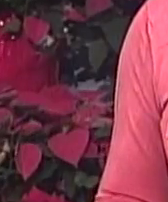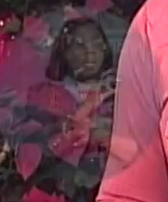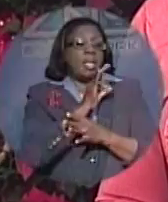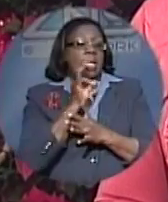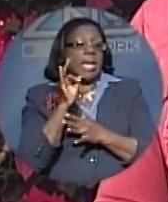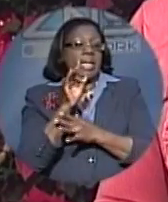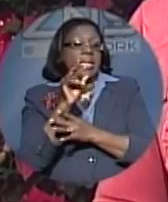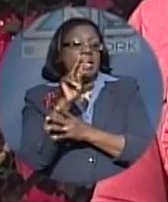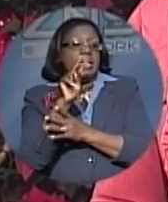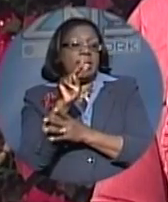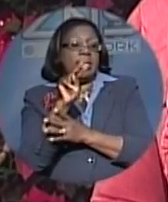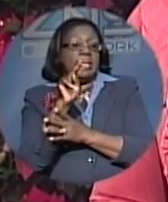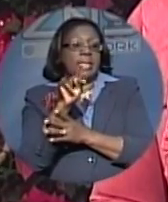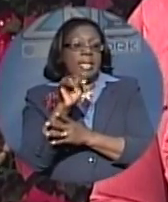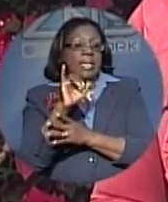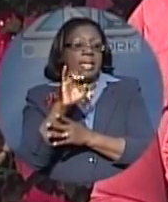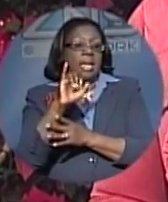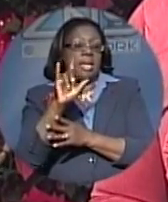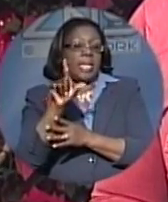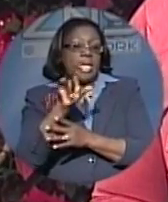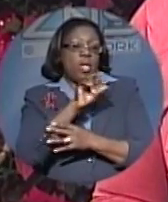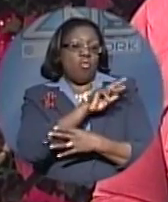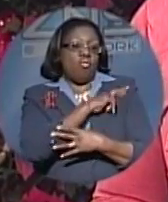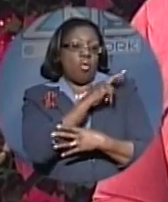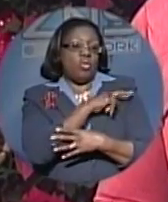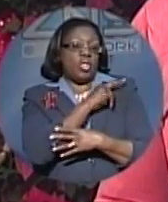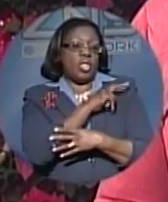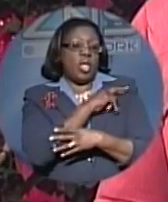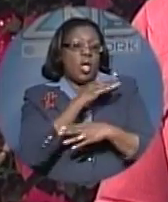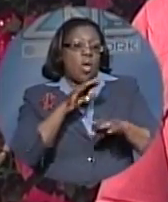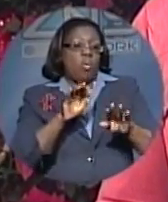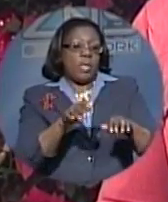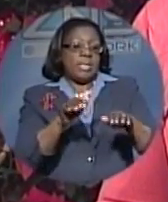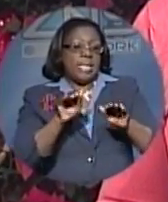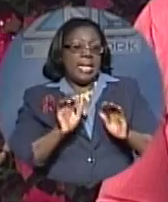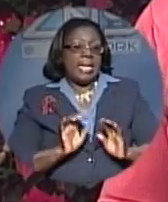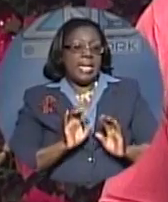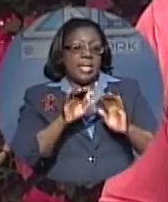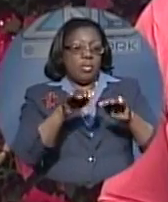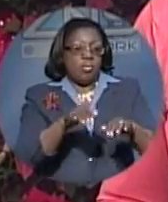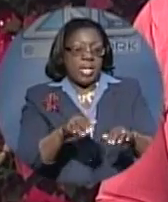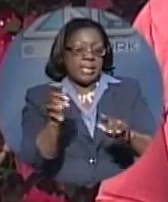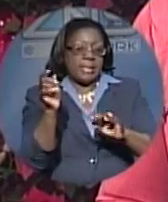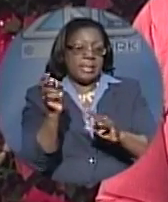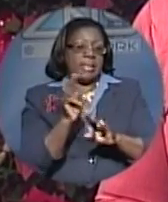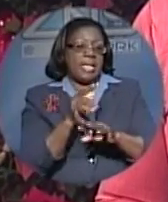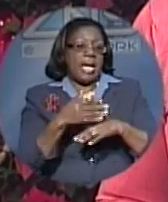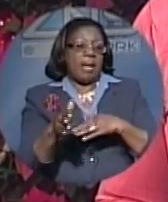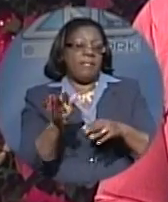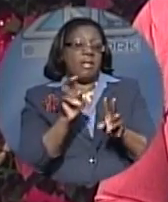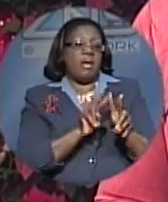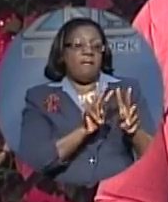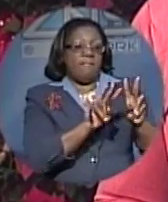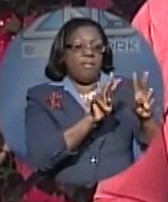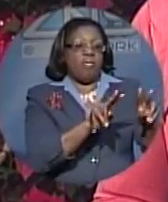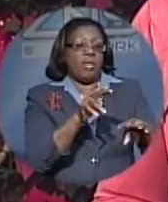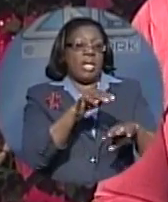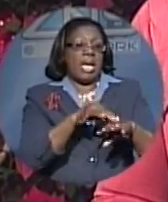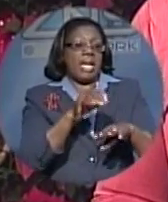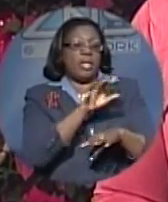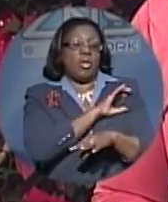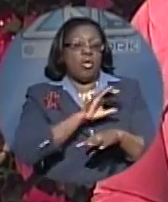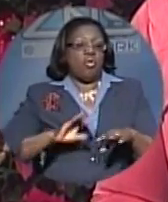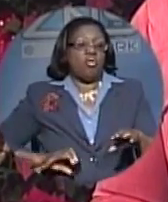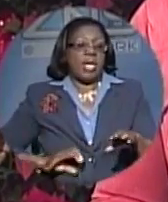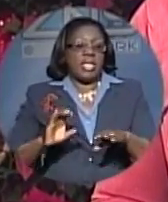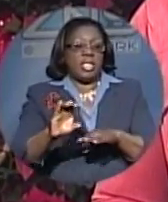Canon Neal Roach was laid to rest today following a funeral service at Christchurch Cathedral. The longtime rector of Holy Cross Anglican